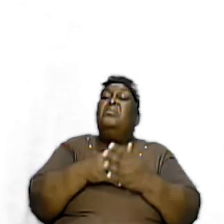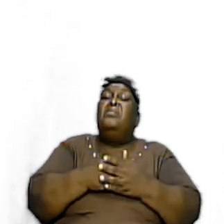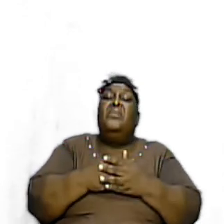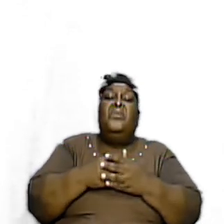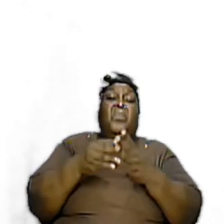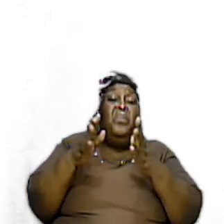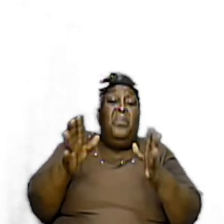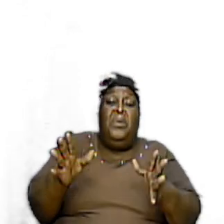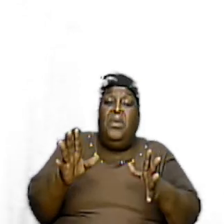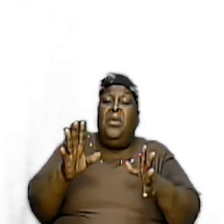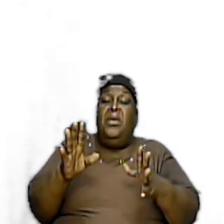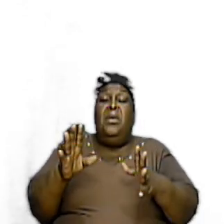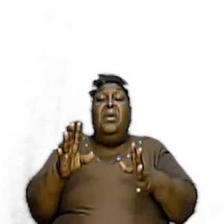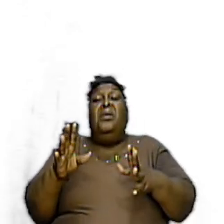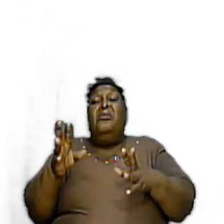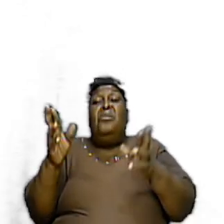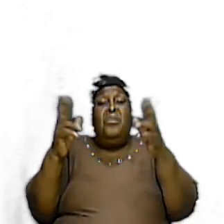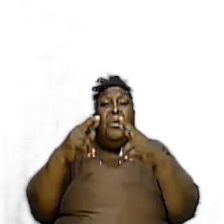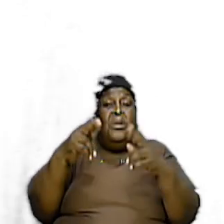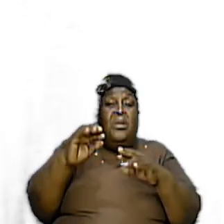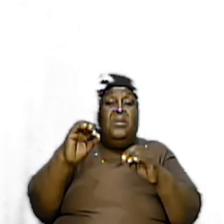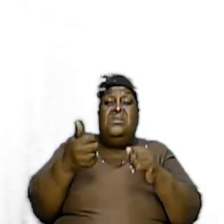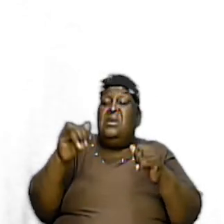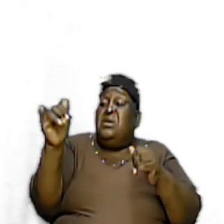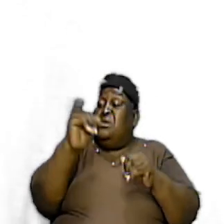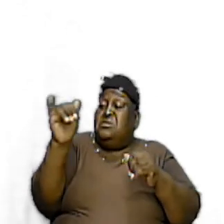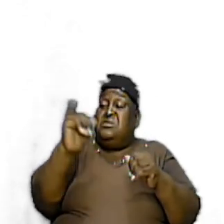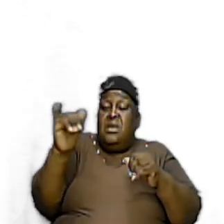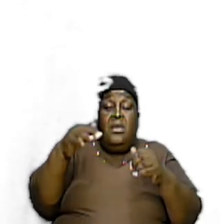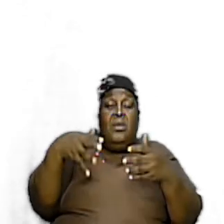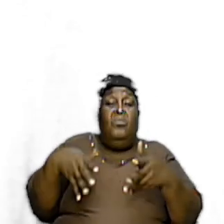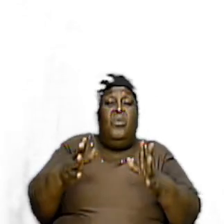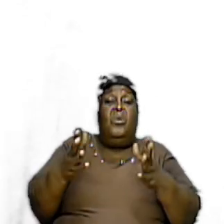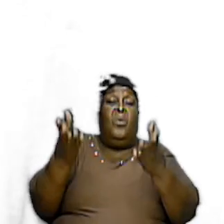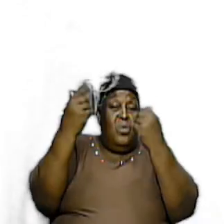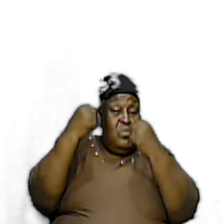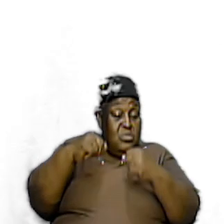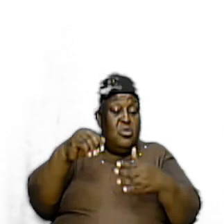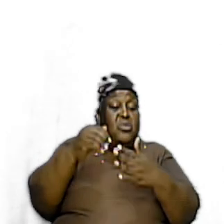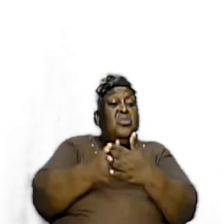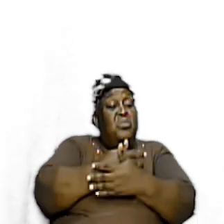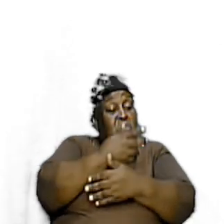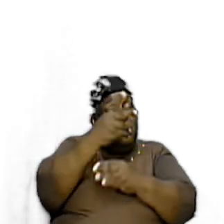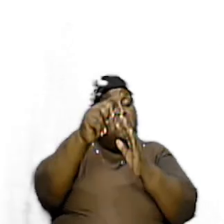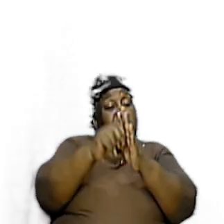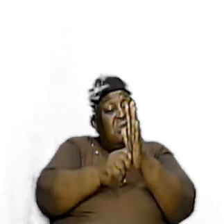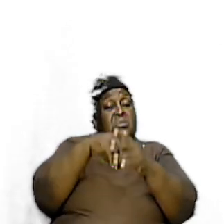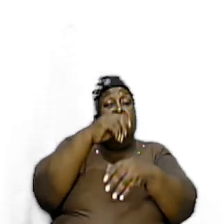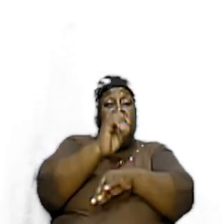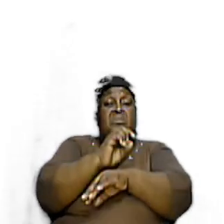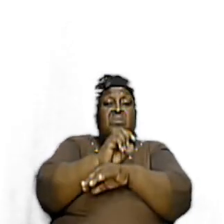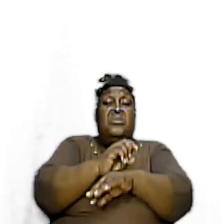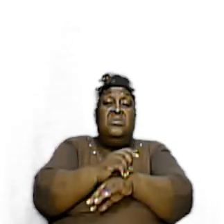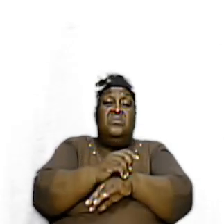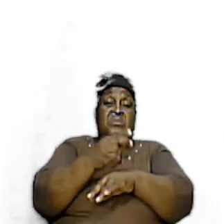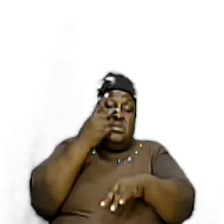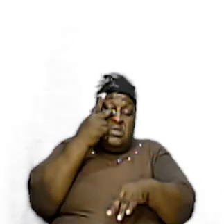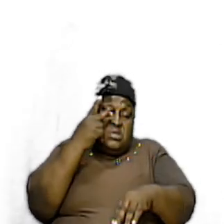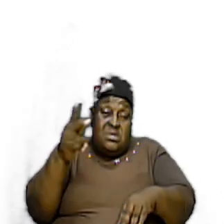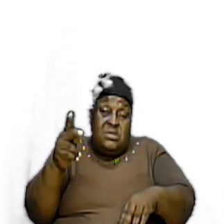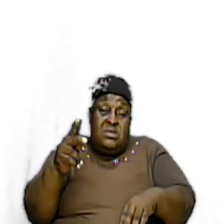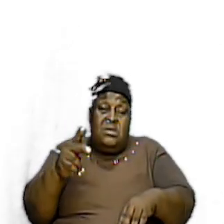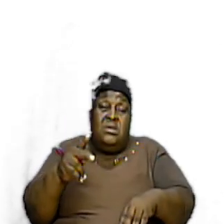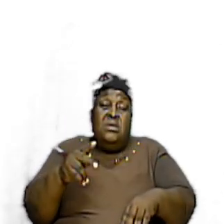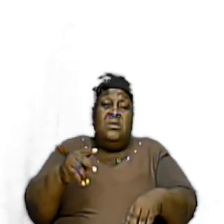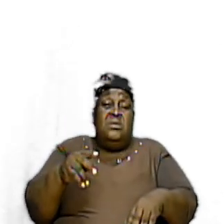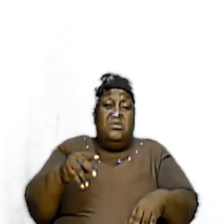it is the same way or when we come to the new testament church we see a certain order and the order is